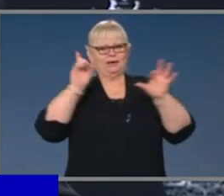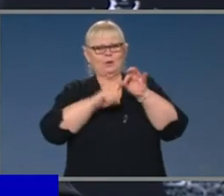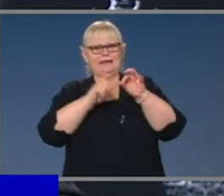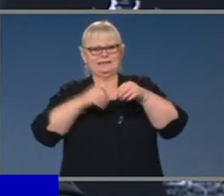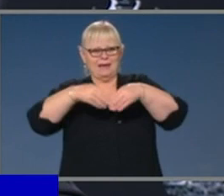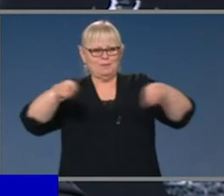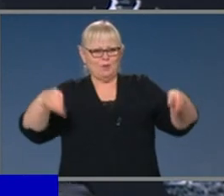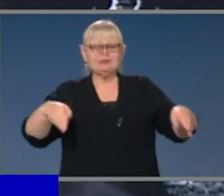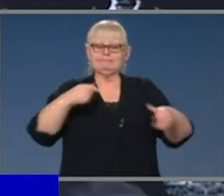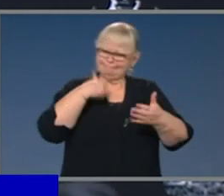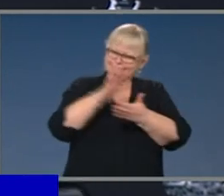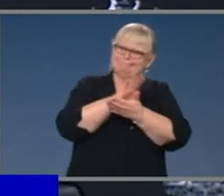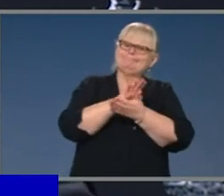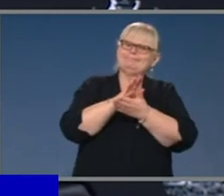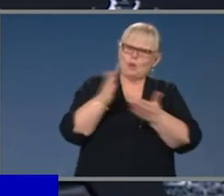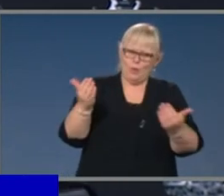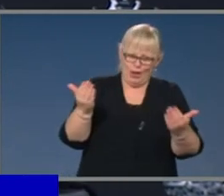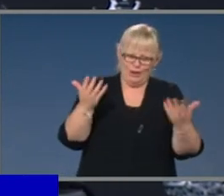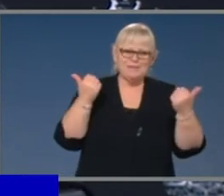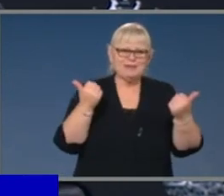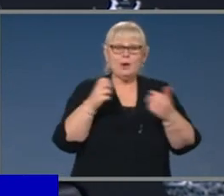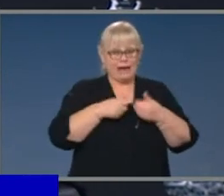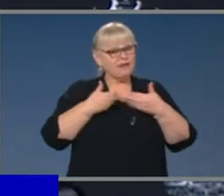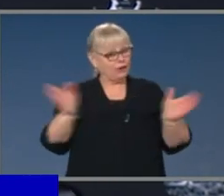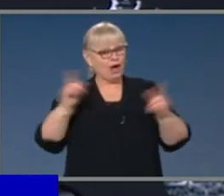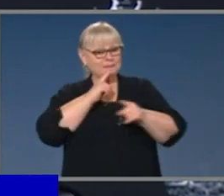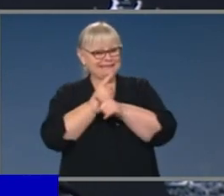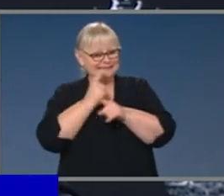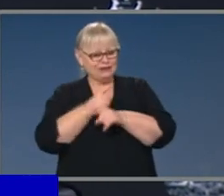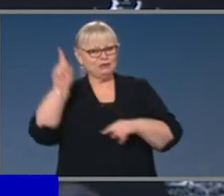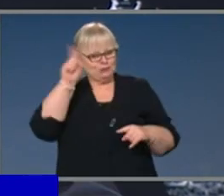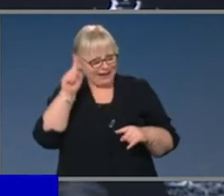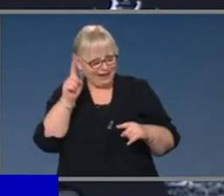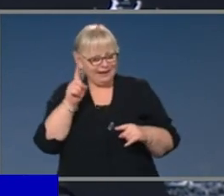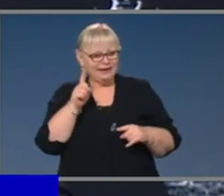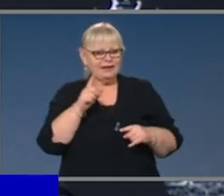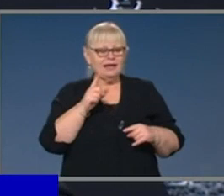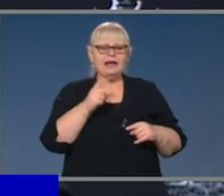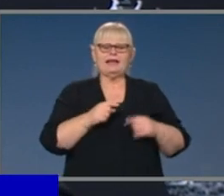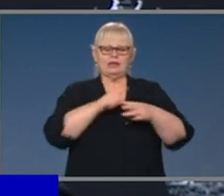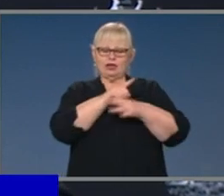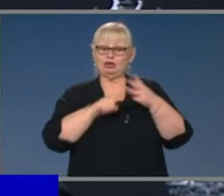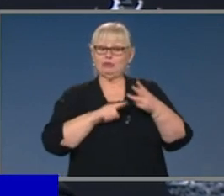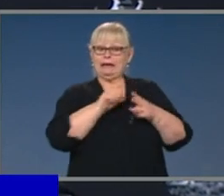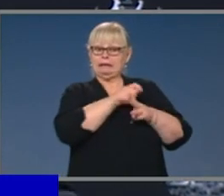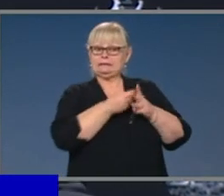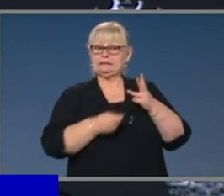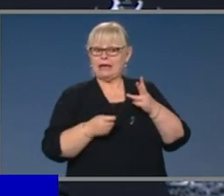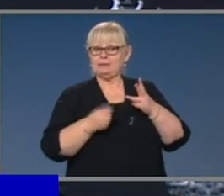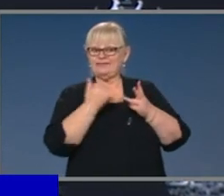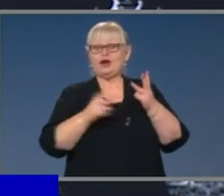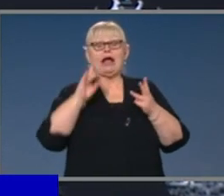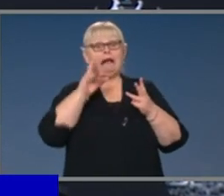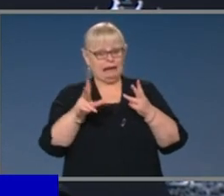That is welcome. We had a very open discussion about those issues today. The three-step process is very clear. It was a very